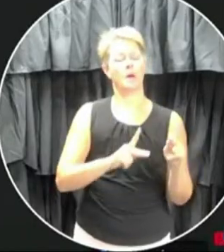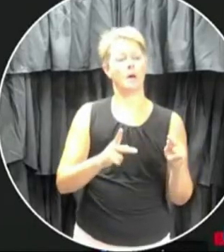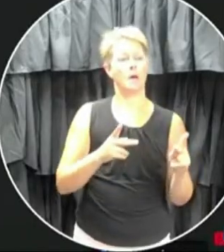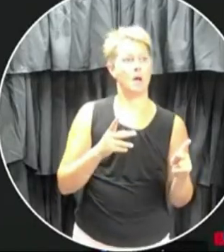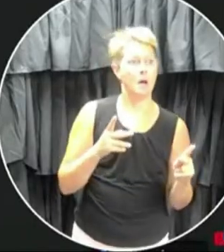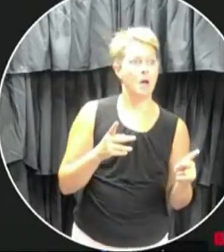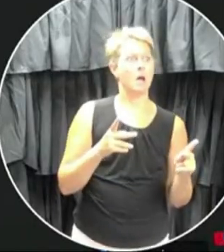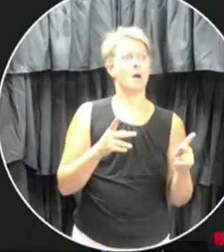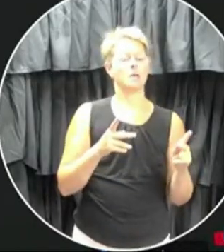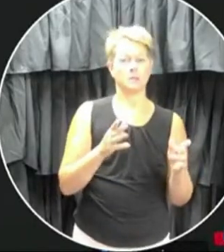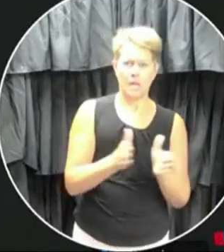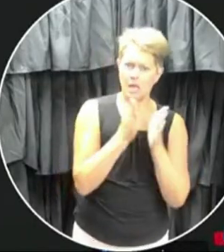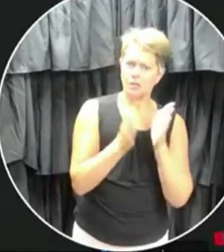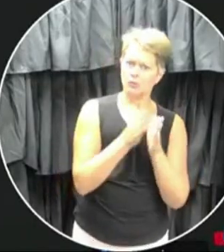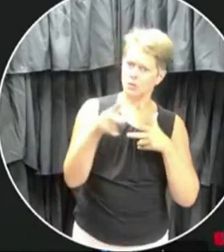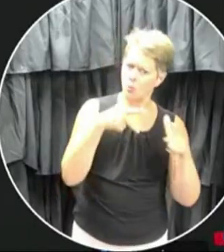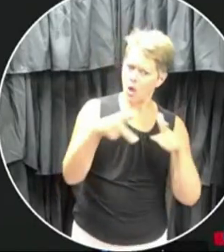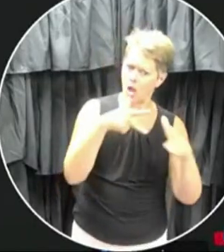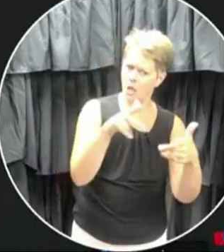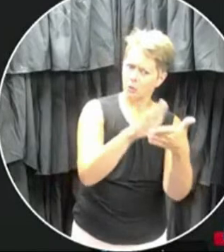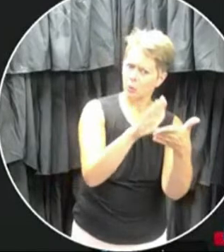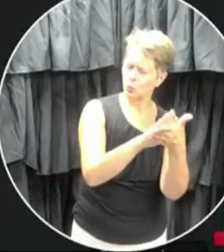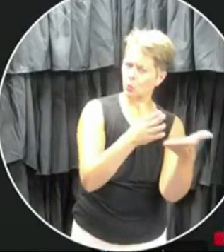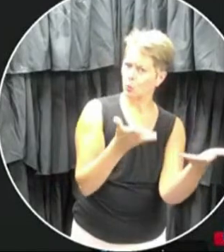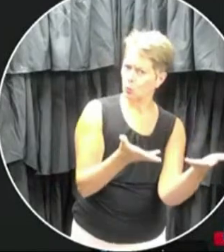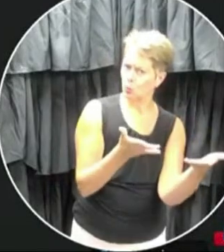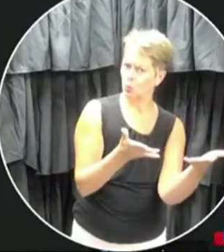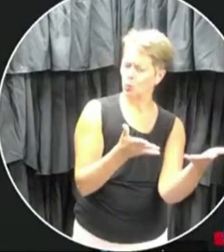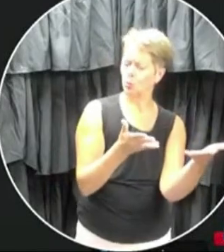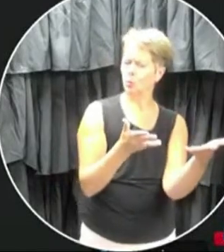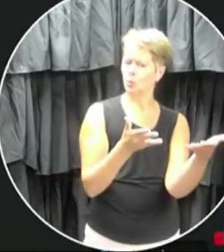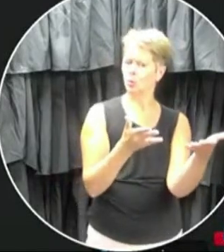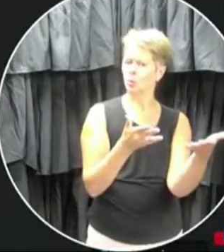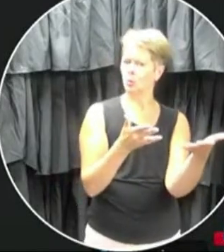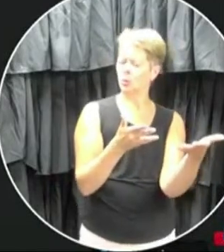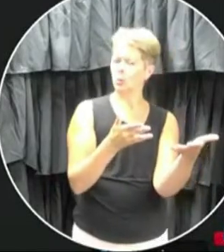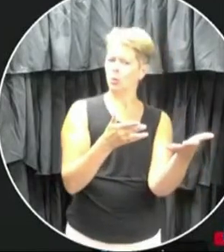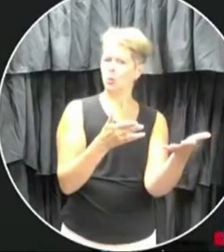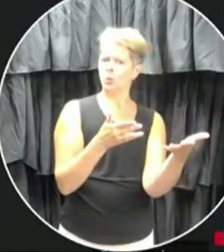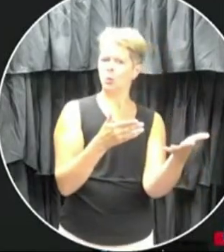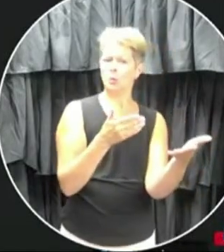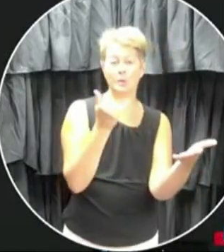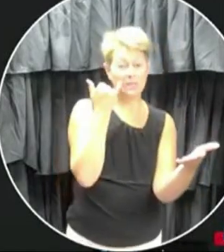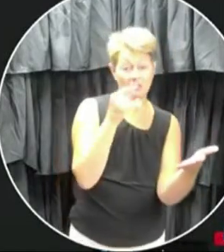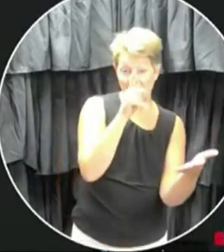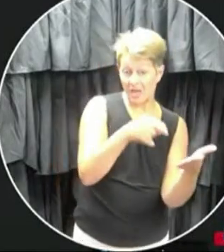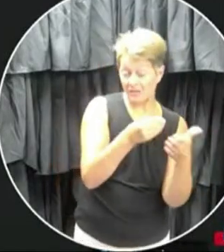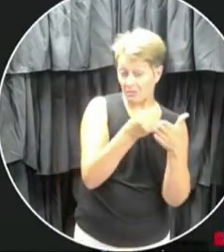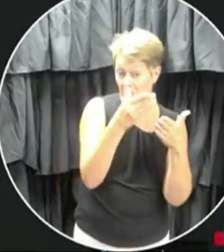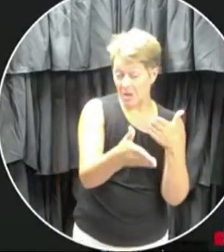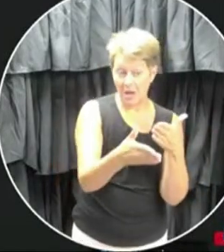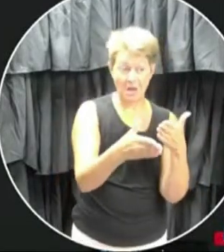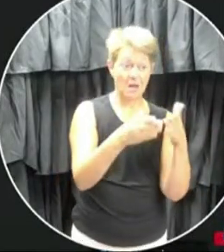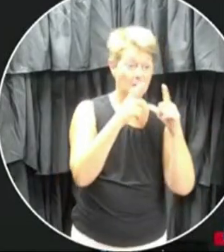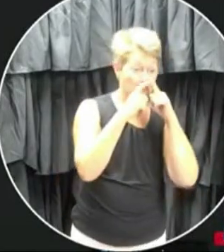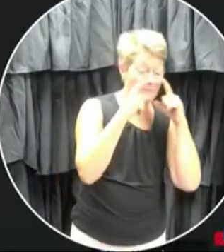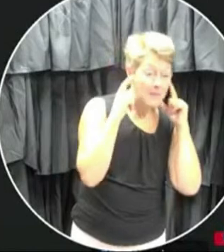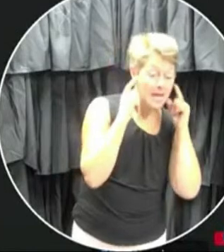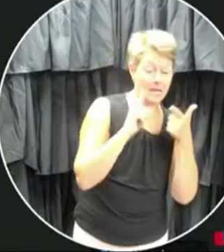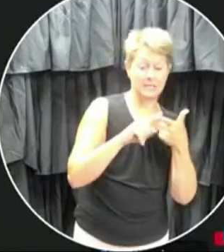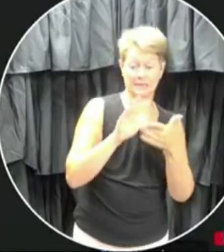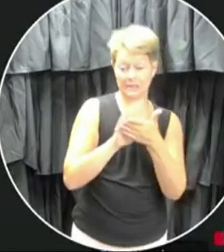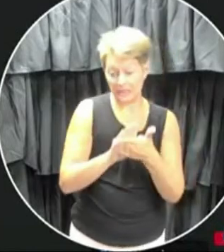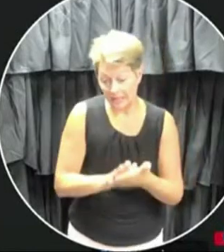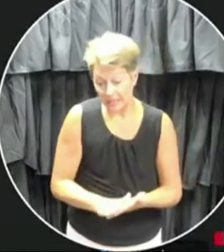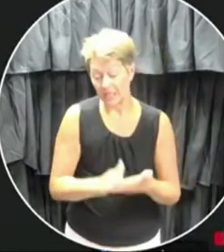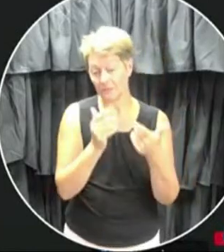pretty dangerous to walk the roads. We heard in the briefing that whatever you had to purchase, masks, cleaning equipment, et cetera, would